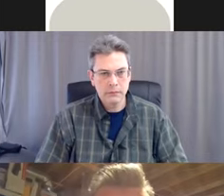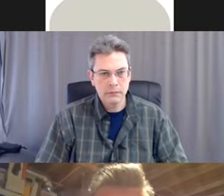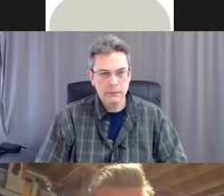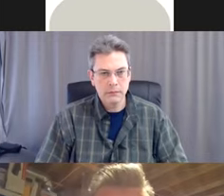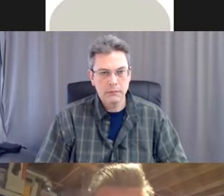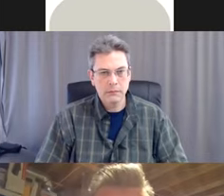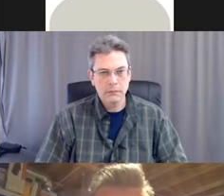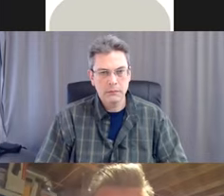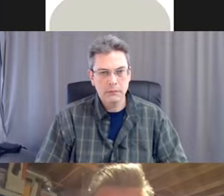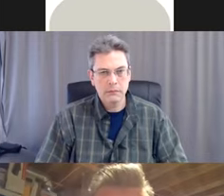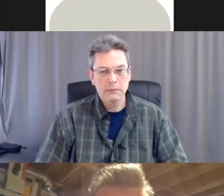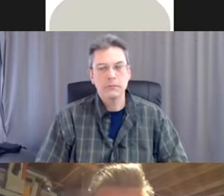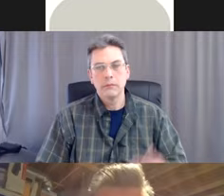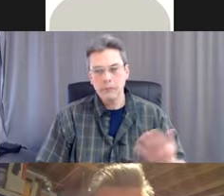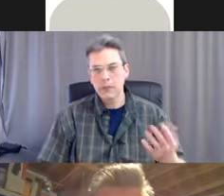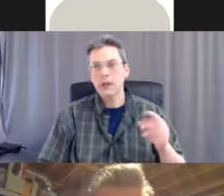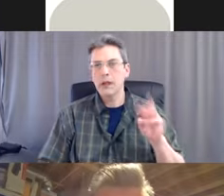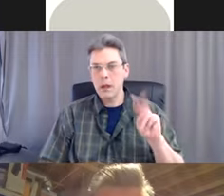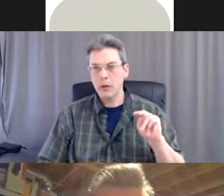Remove gown. mask.